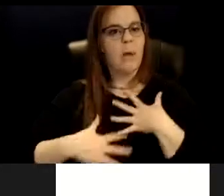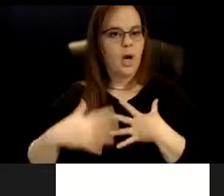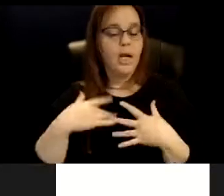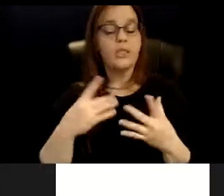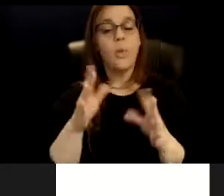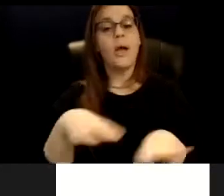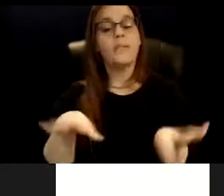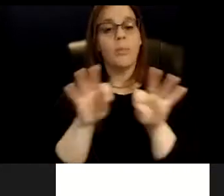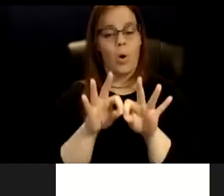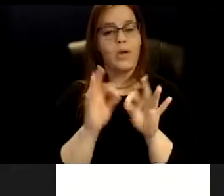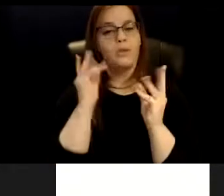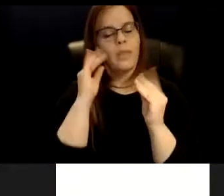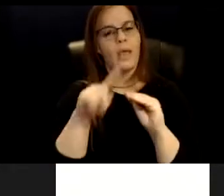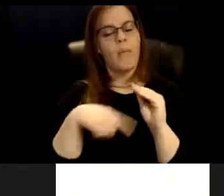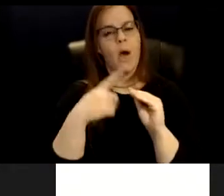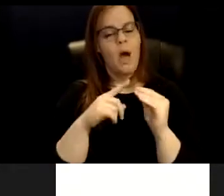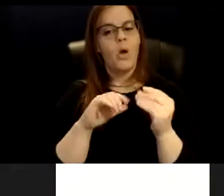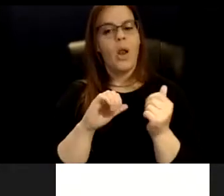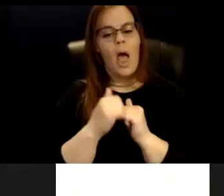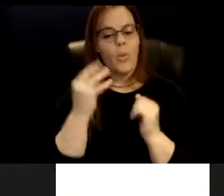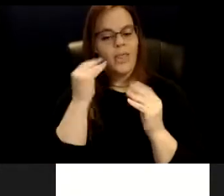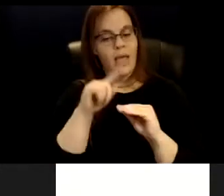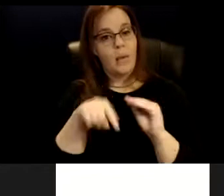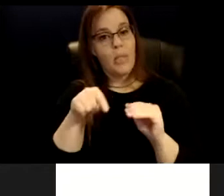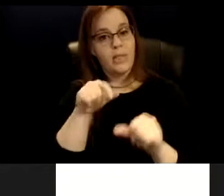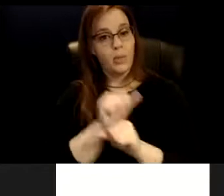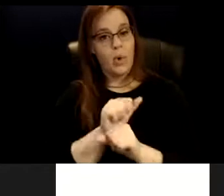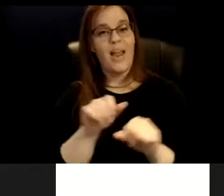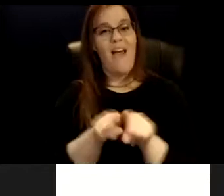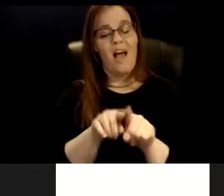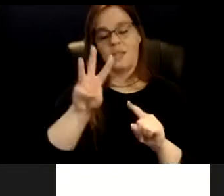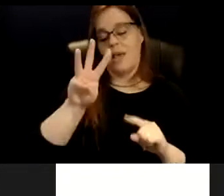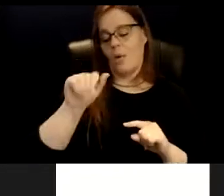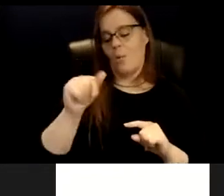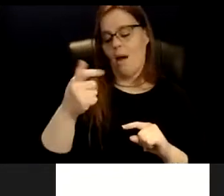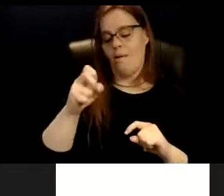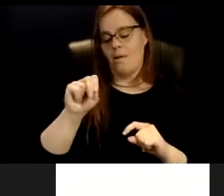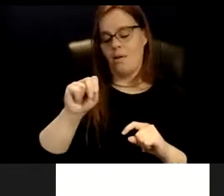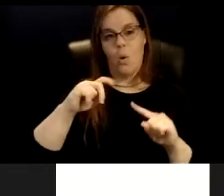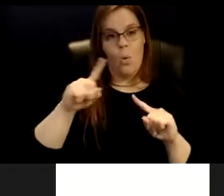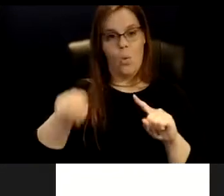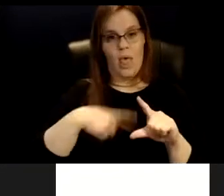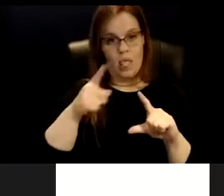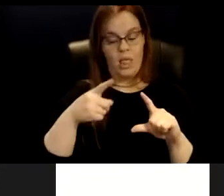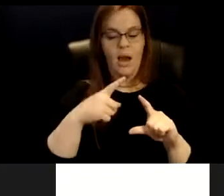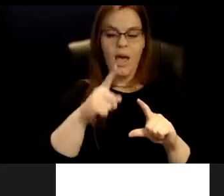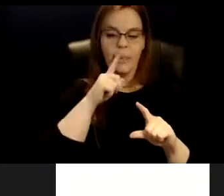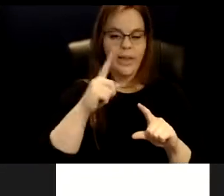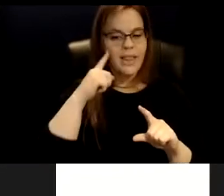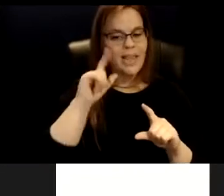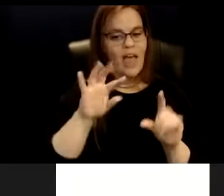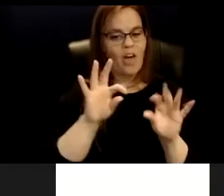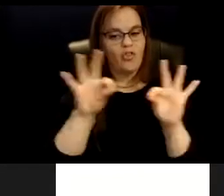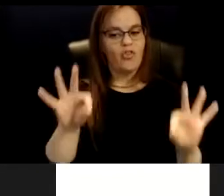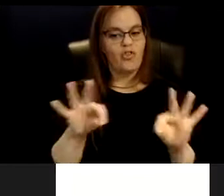about the ways in which we can think about this work as a wagon wheel. And I really do believe that that framework, which